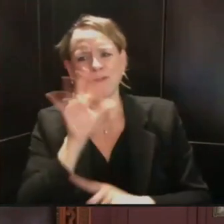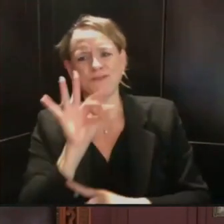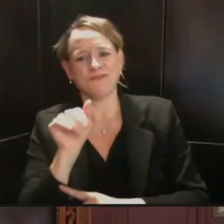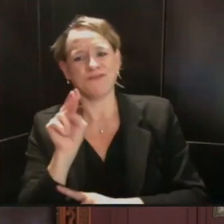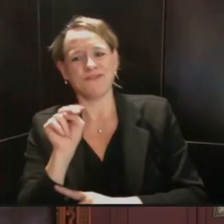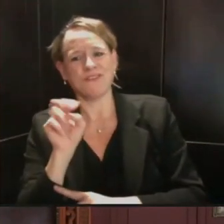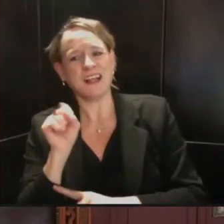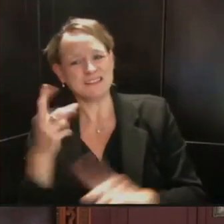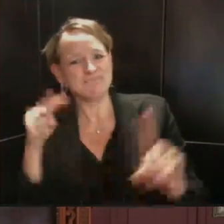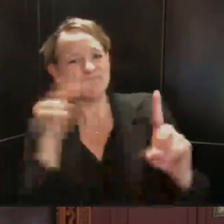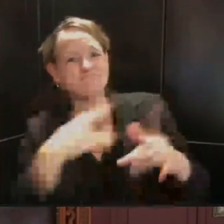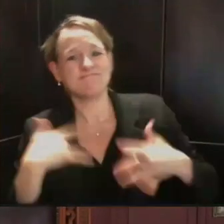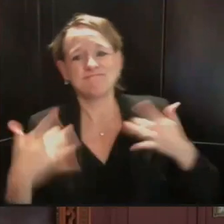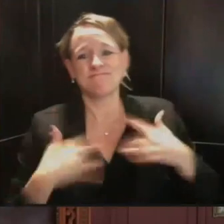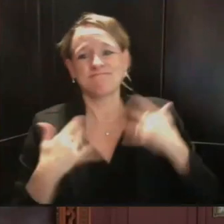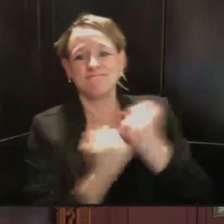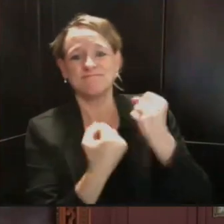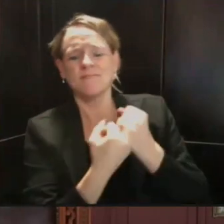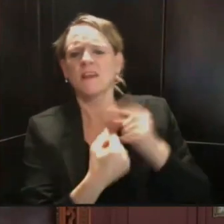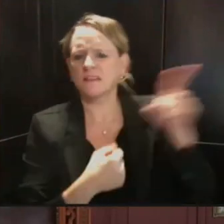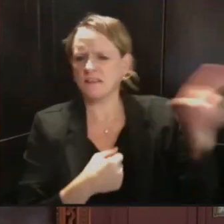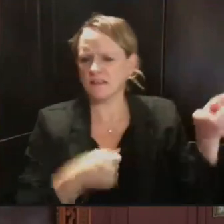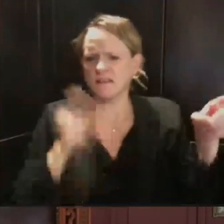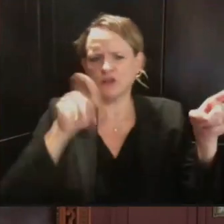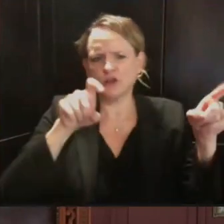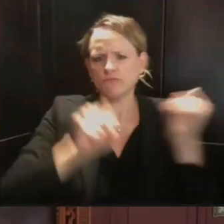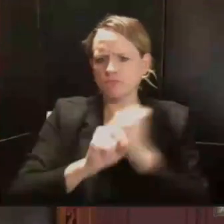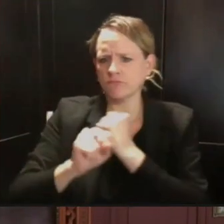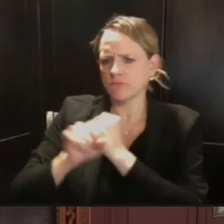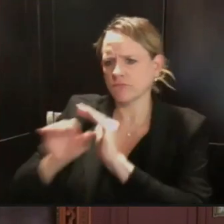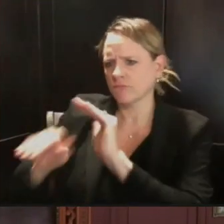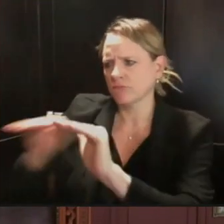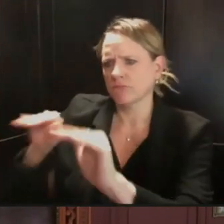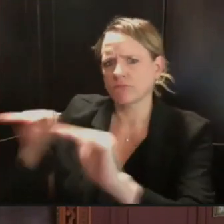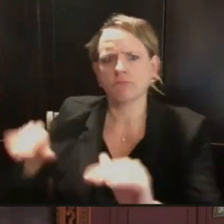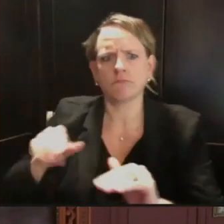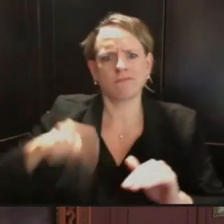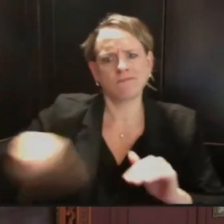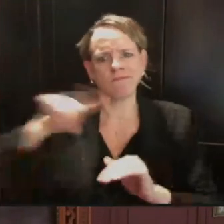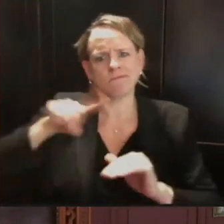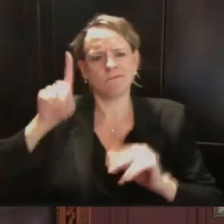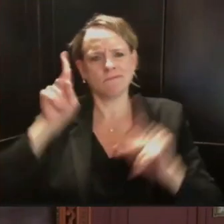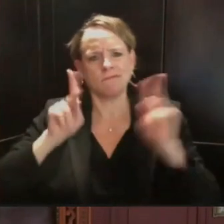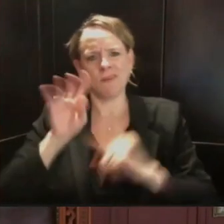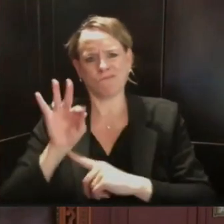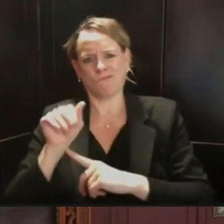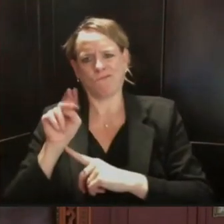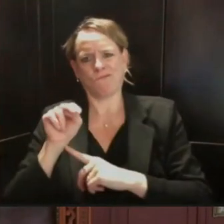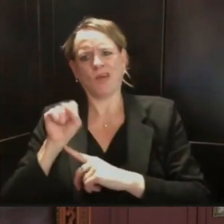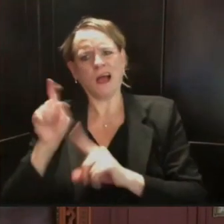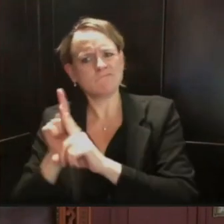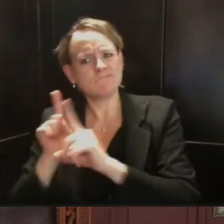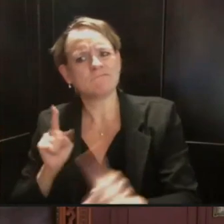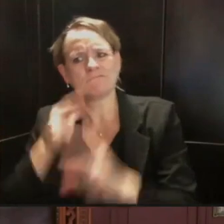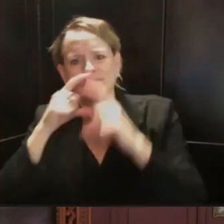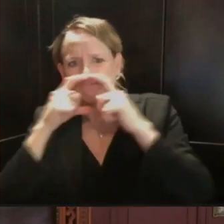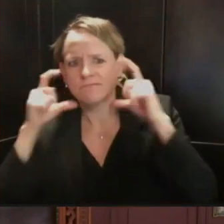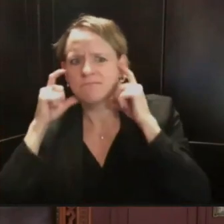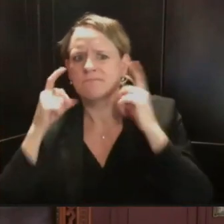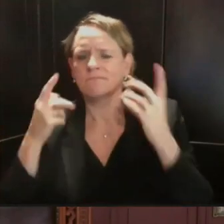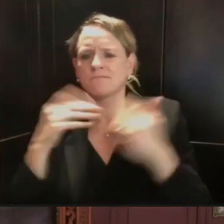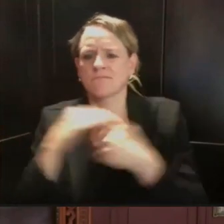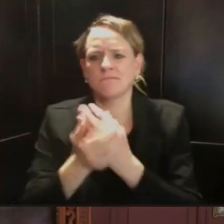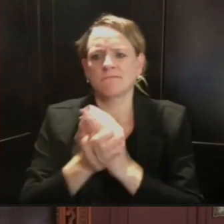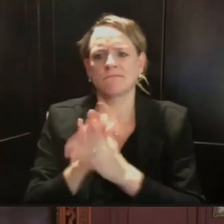this big time. They are part of the people that made that decision